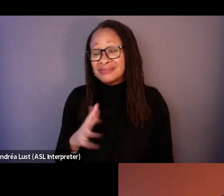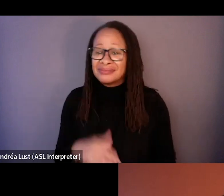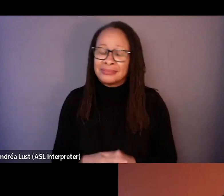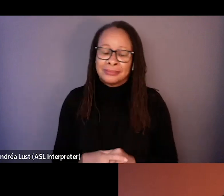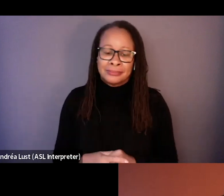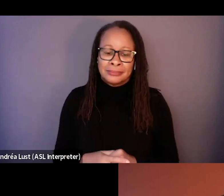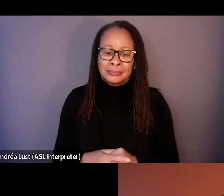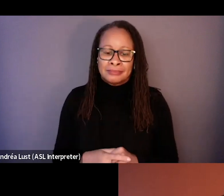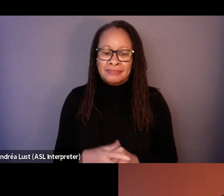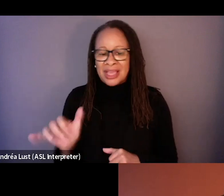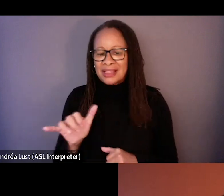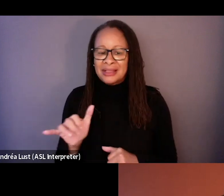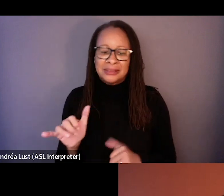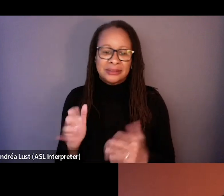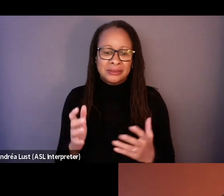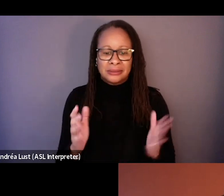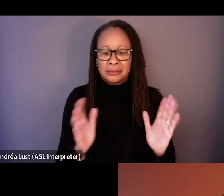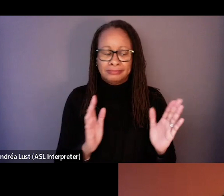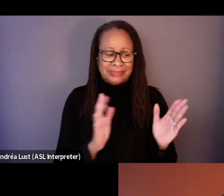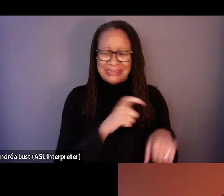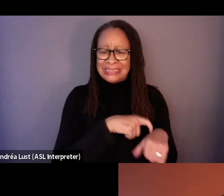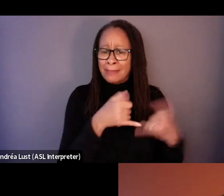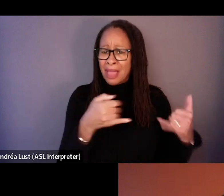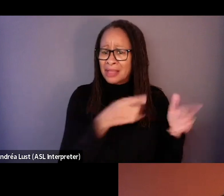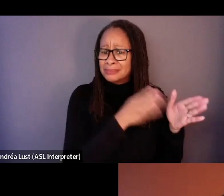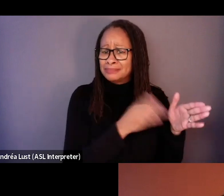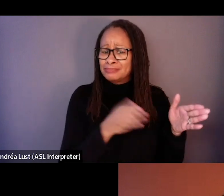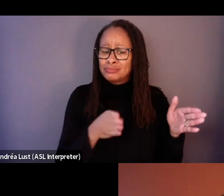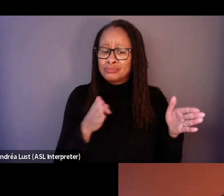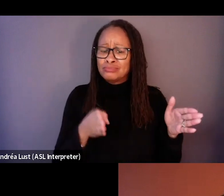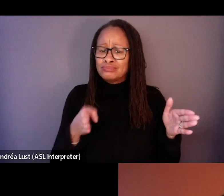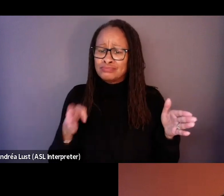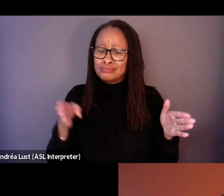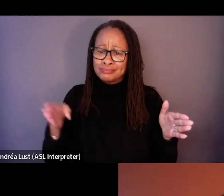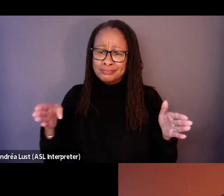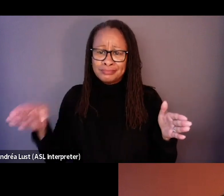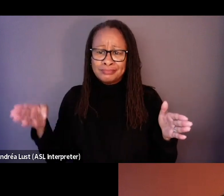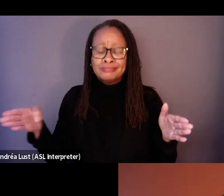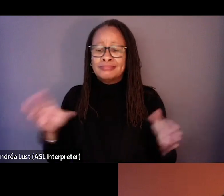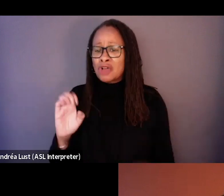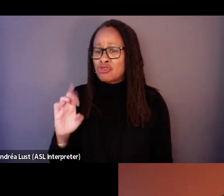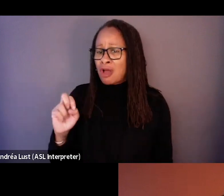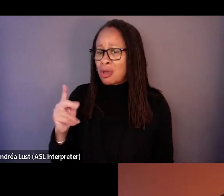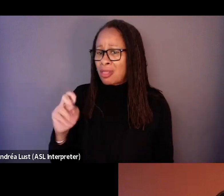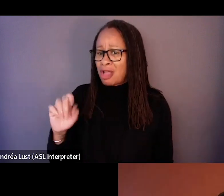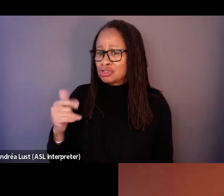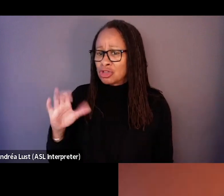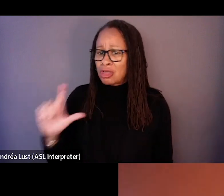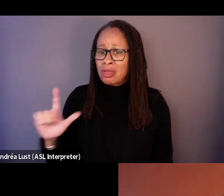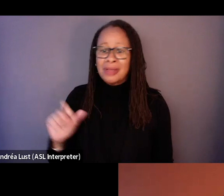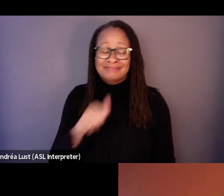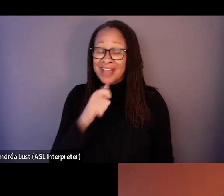like, um, it was like a chronic, uh, chronic, uh, events. Uh, there's not too much talking in my